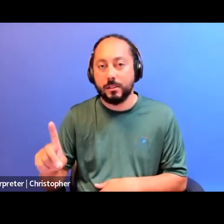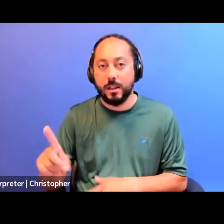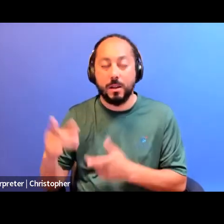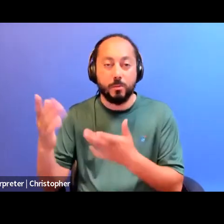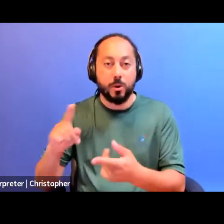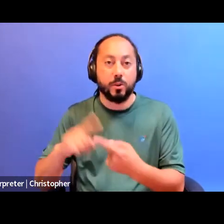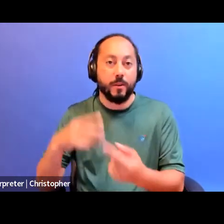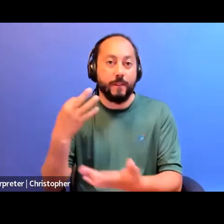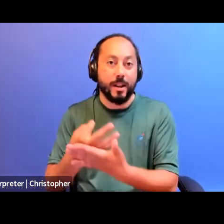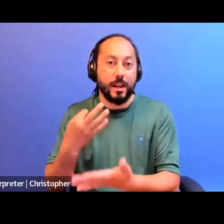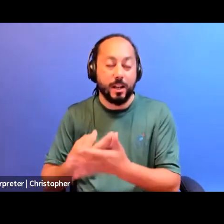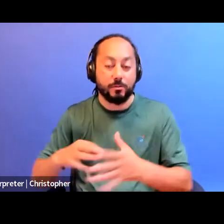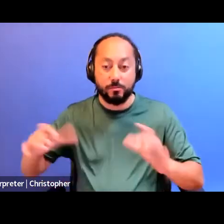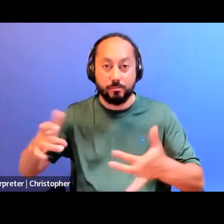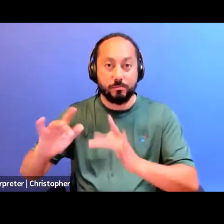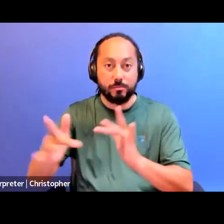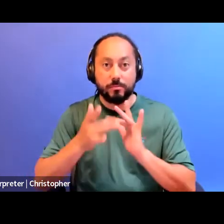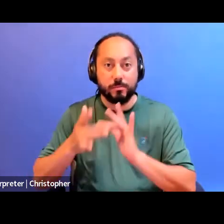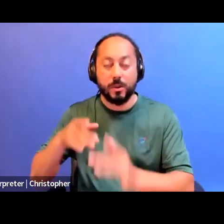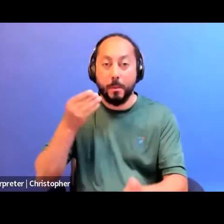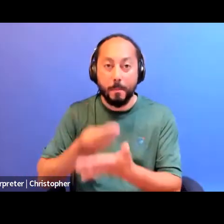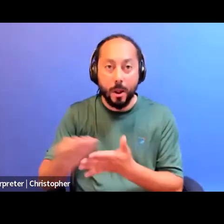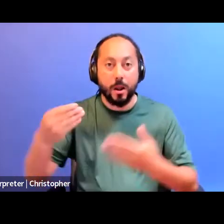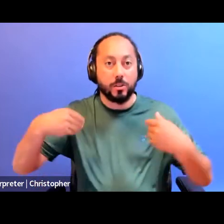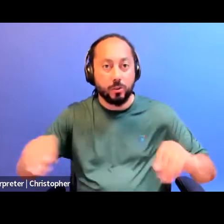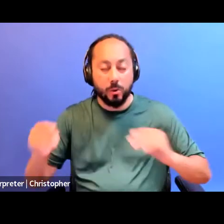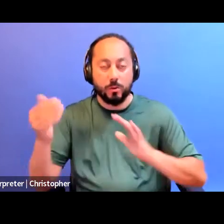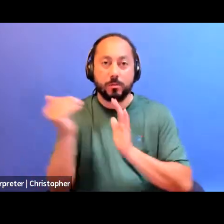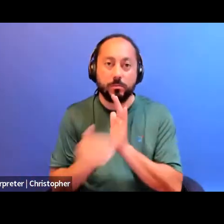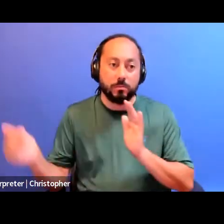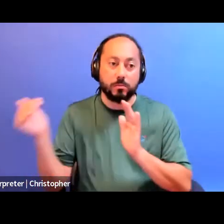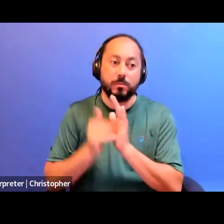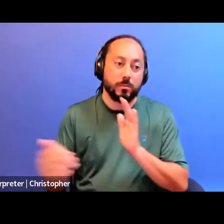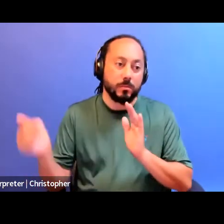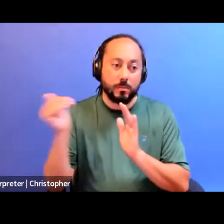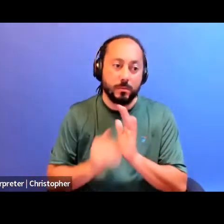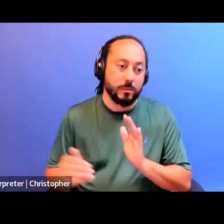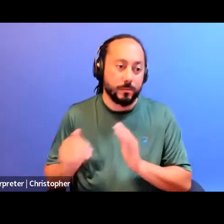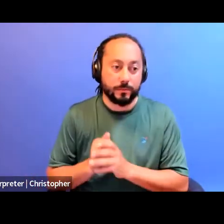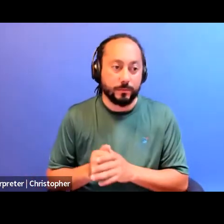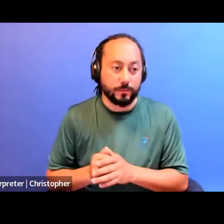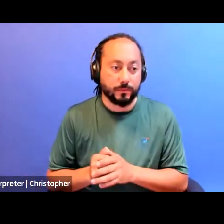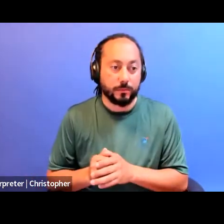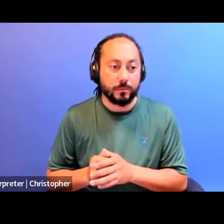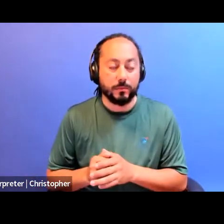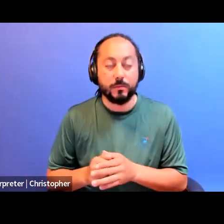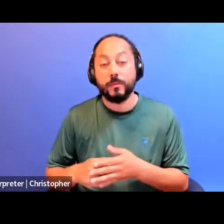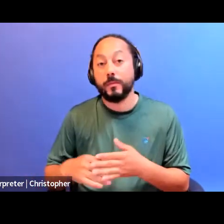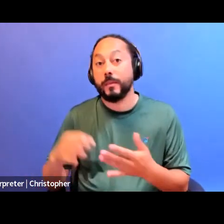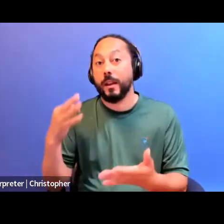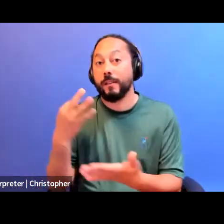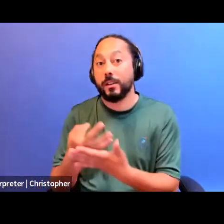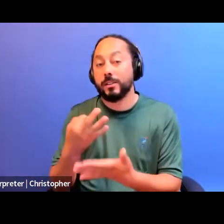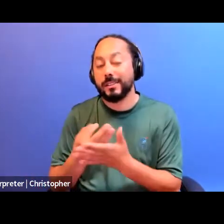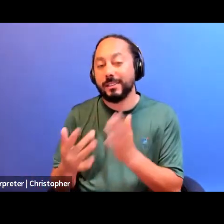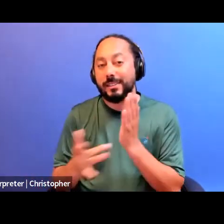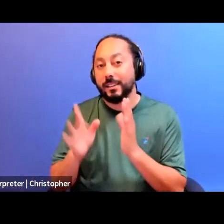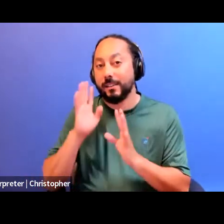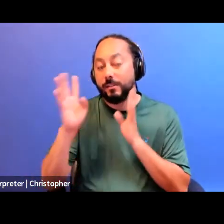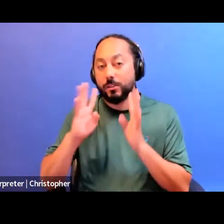can be bought and sold over and over. So financialized tech innovation also